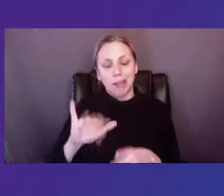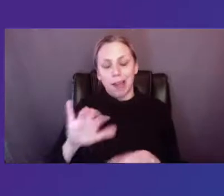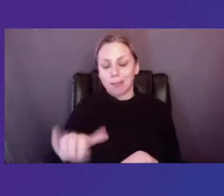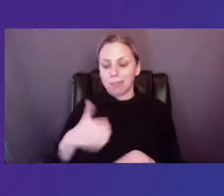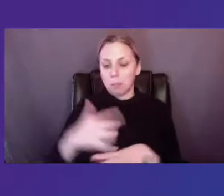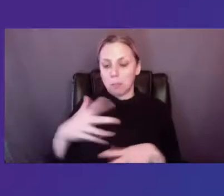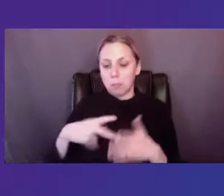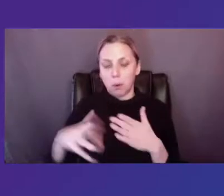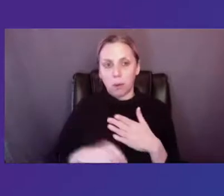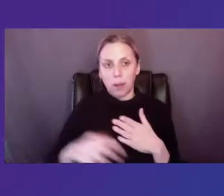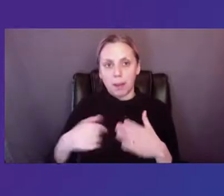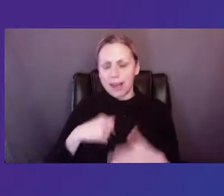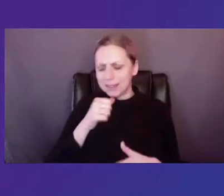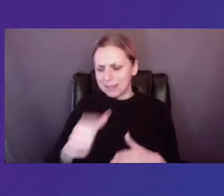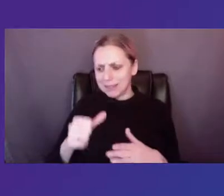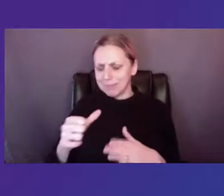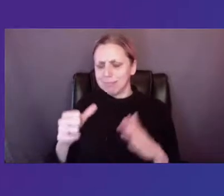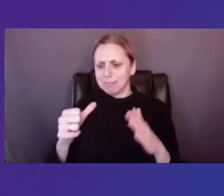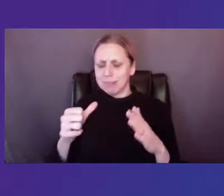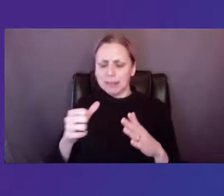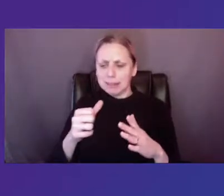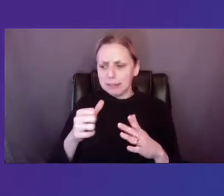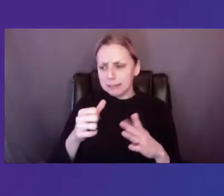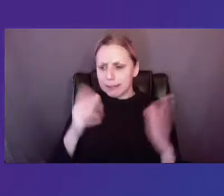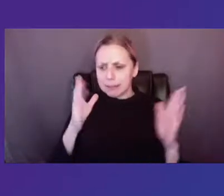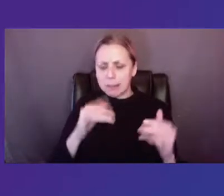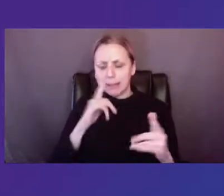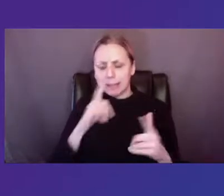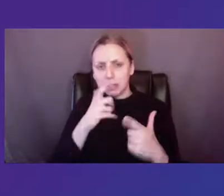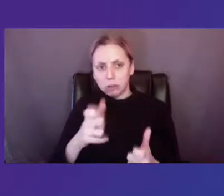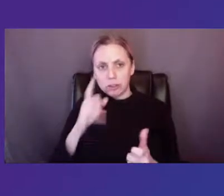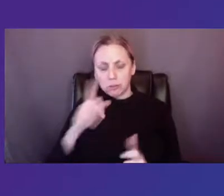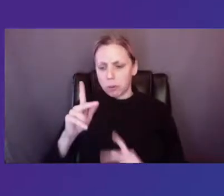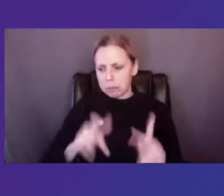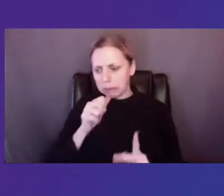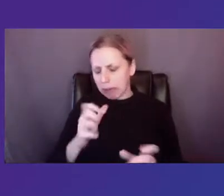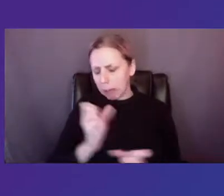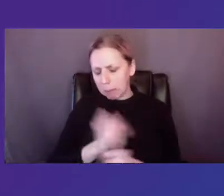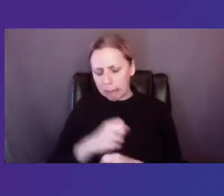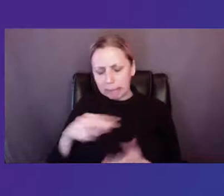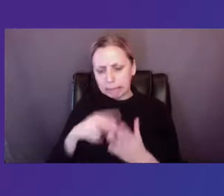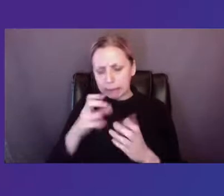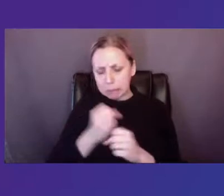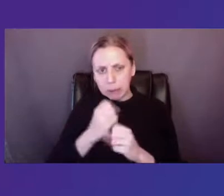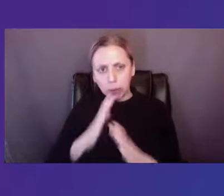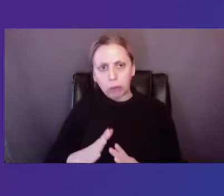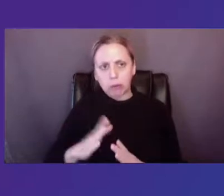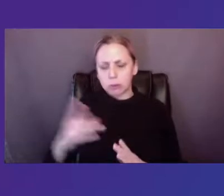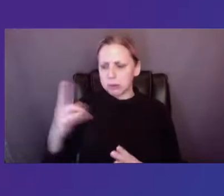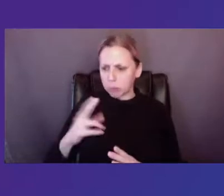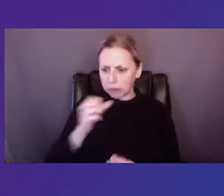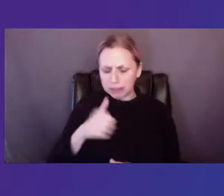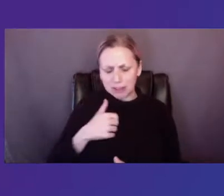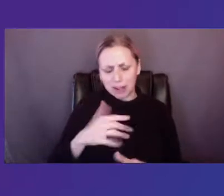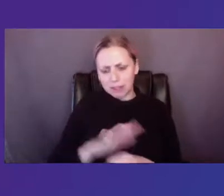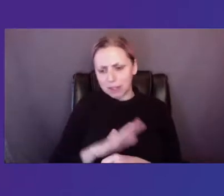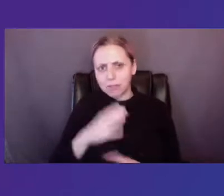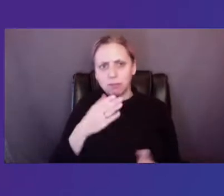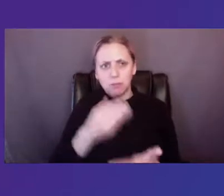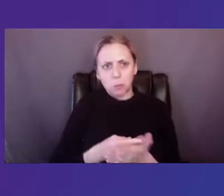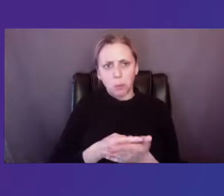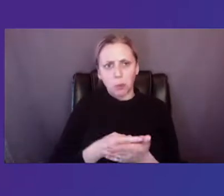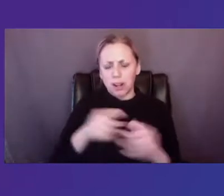among social dance makers who had been historically under-endowed. And this program had only one instantiation.